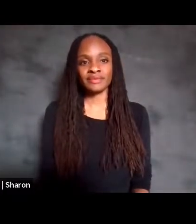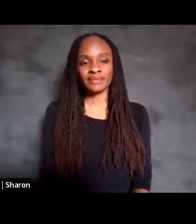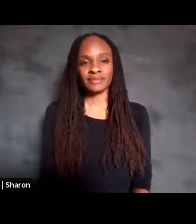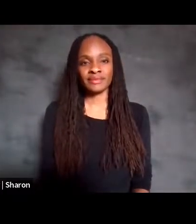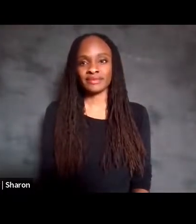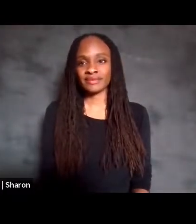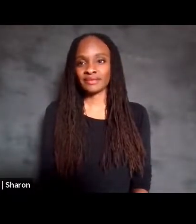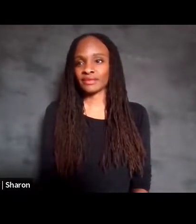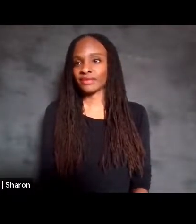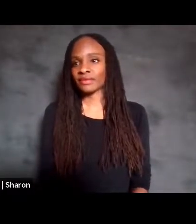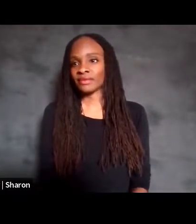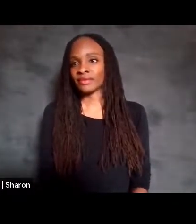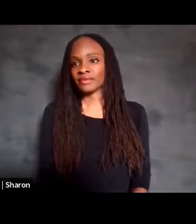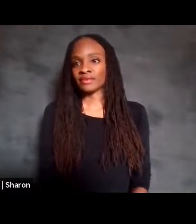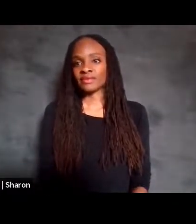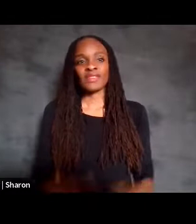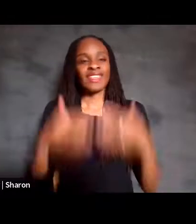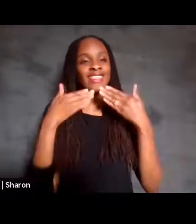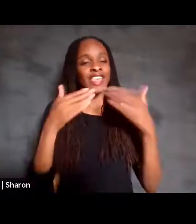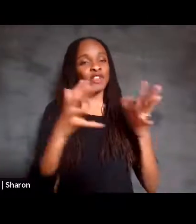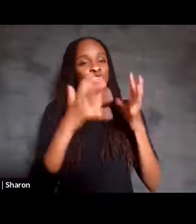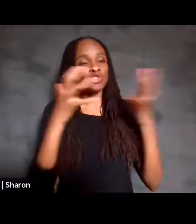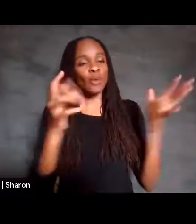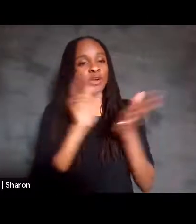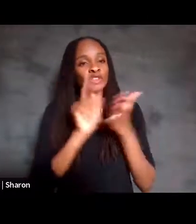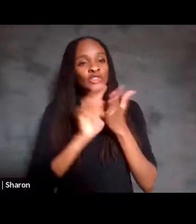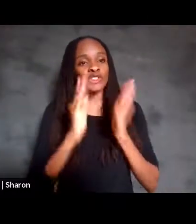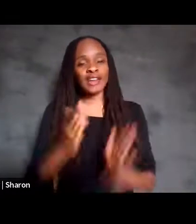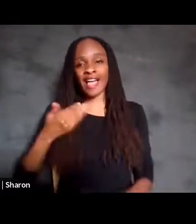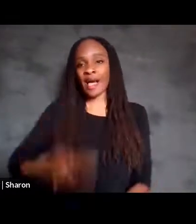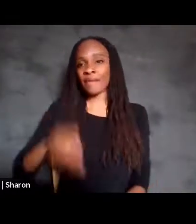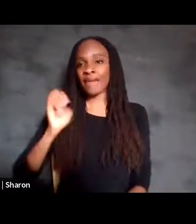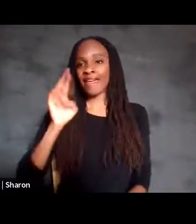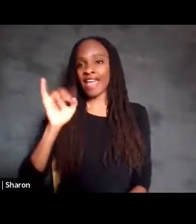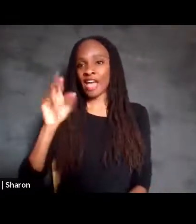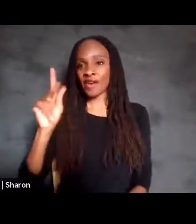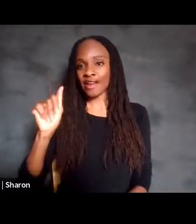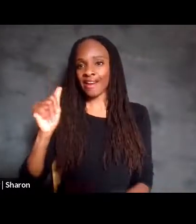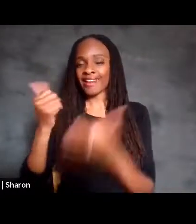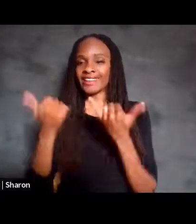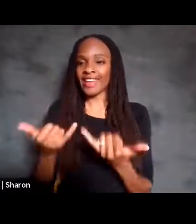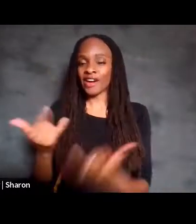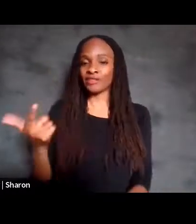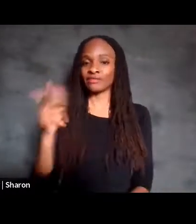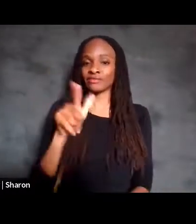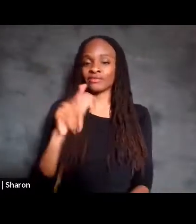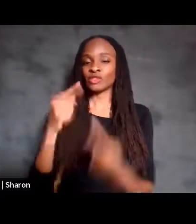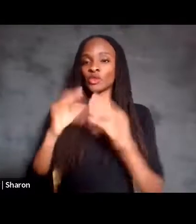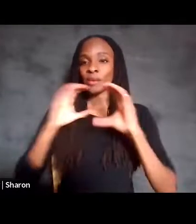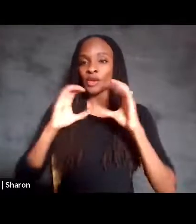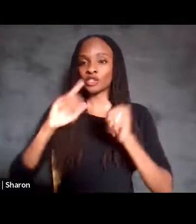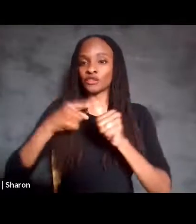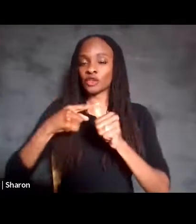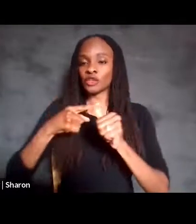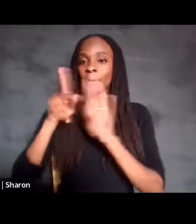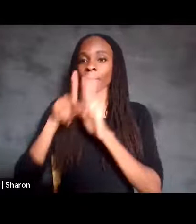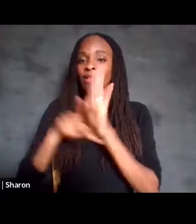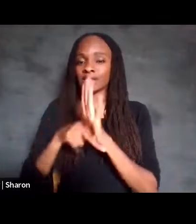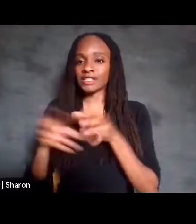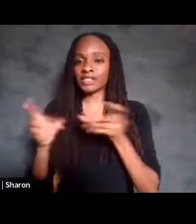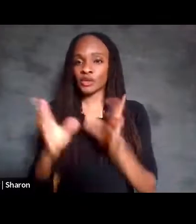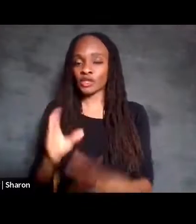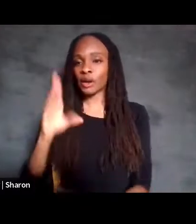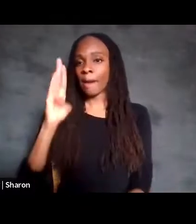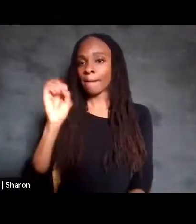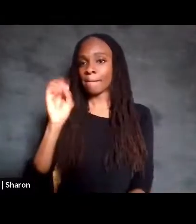Hey, thank you so much, researchers. This is Erika. I will now pass it on to Communication First Policy Director, Bob